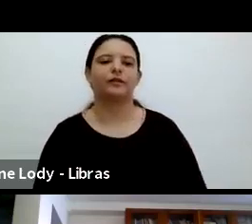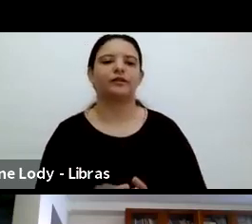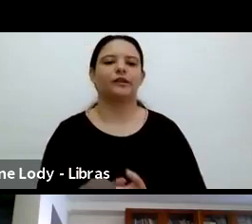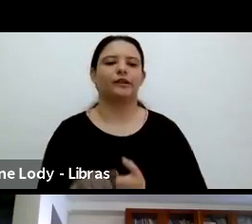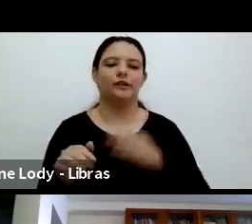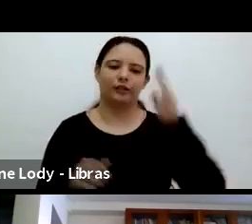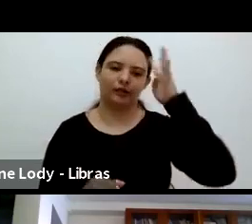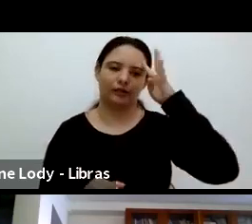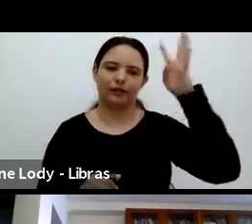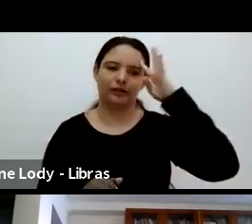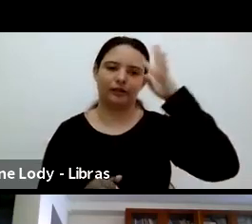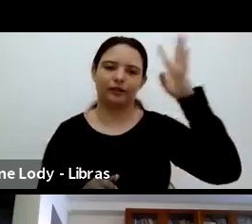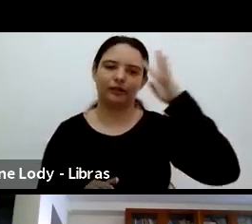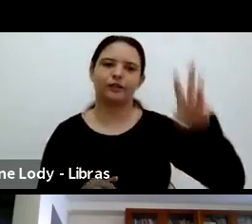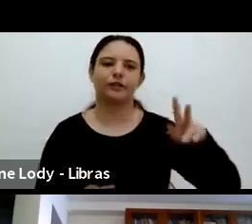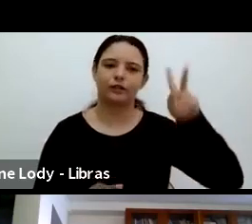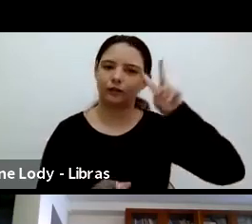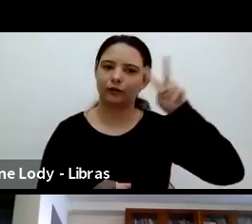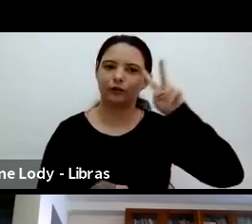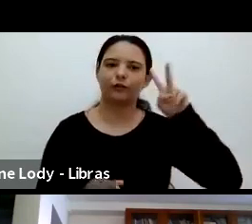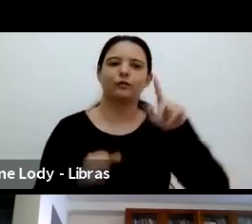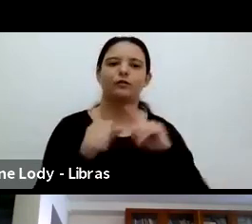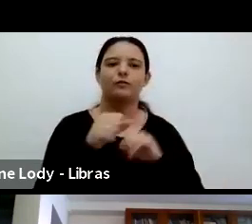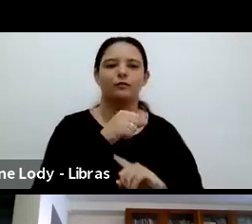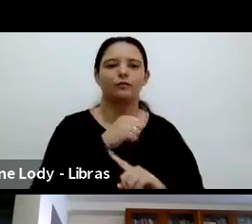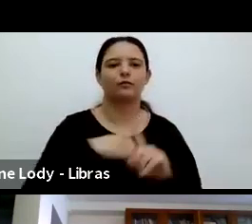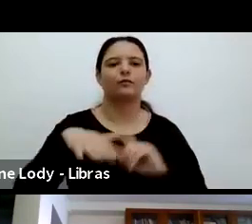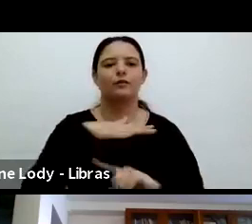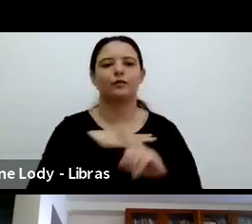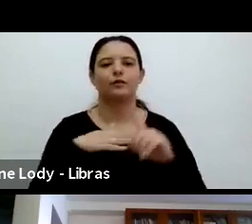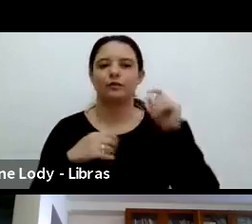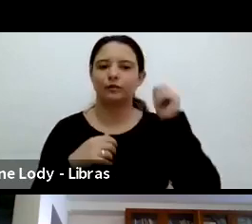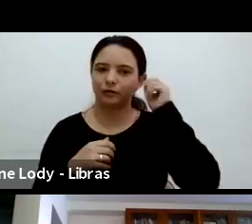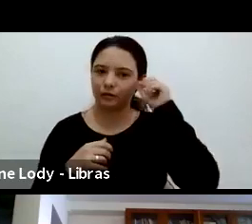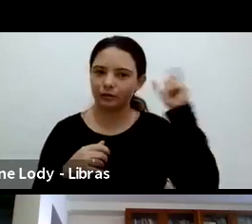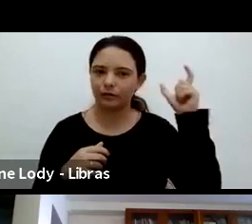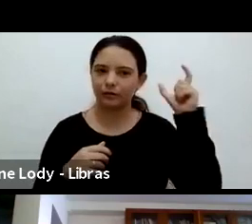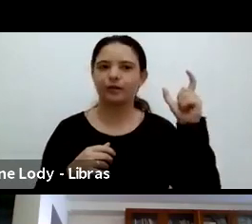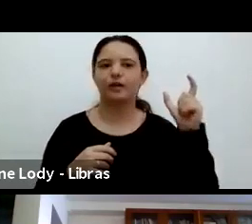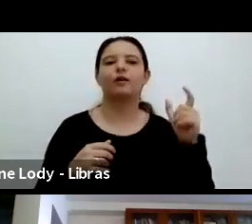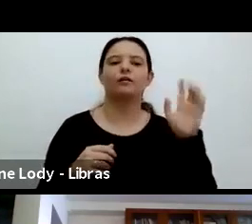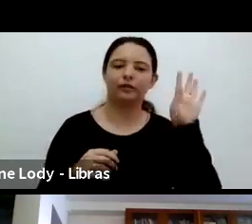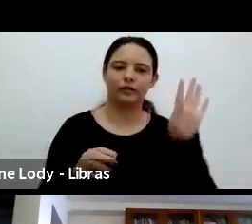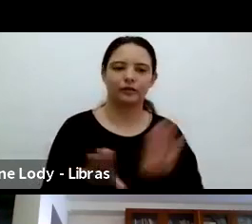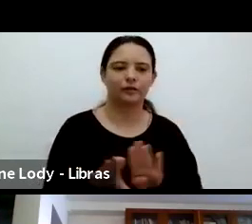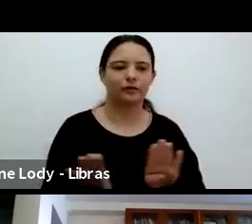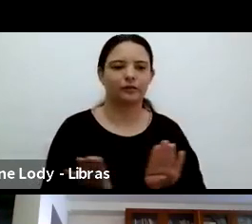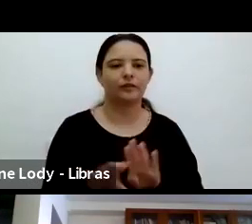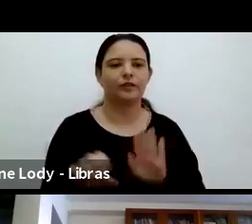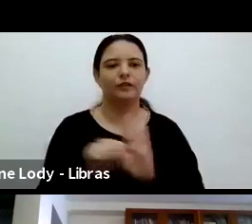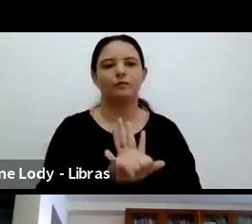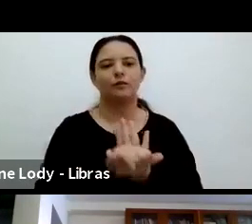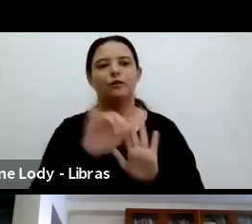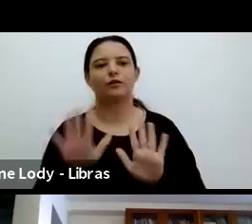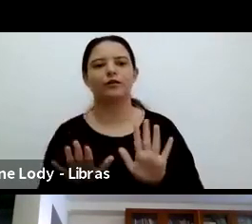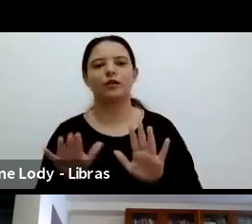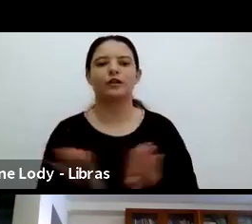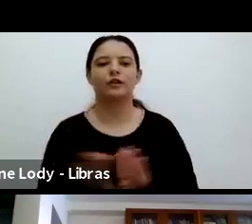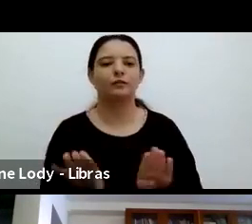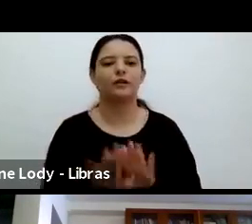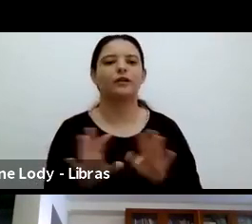actor network theory, and dialogic semiotics, through which he explores connections among writing, talk,